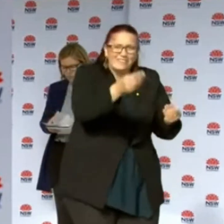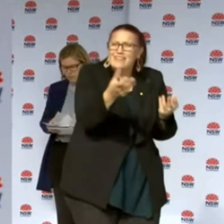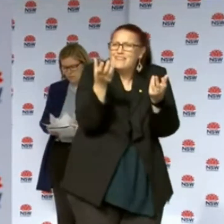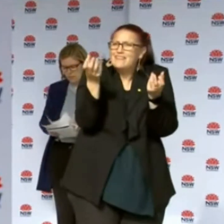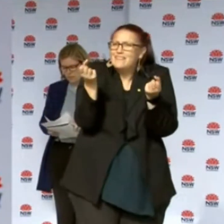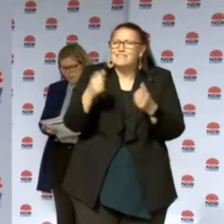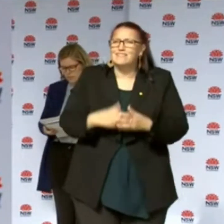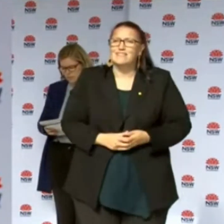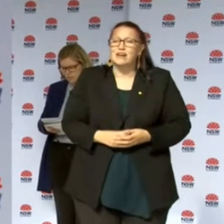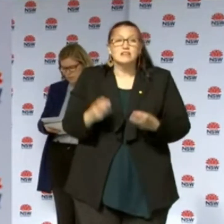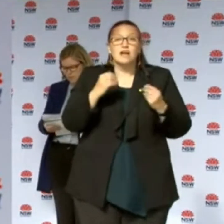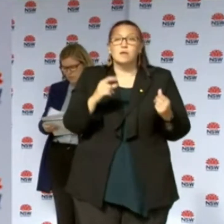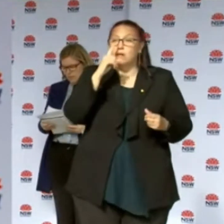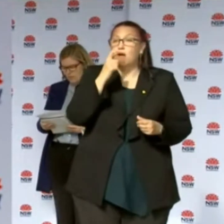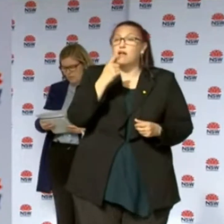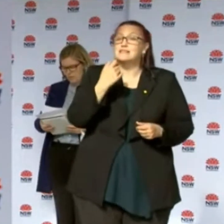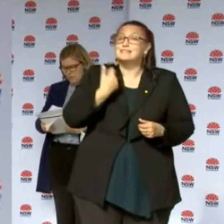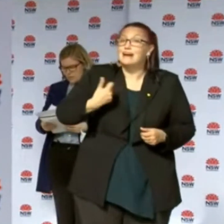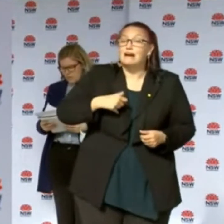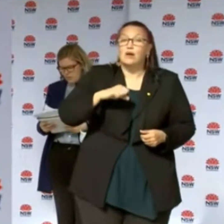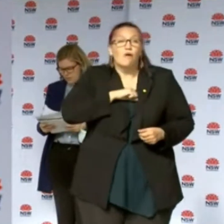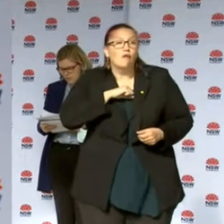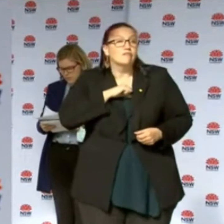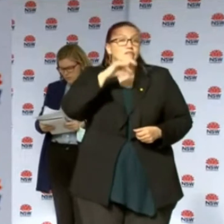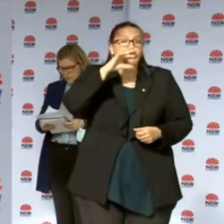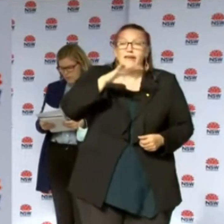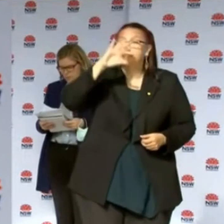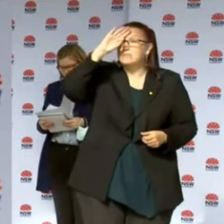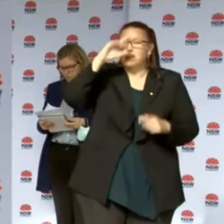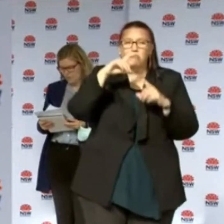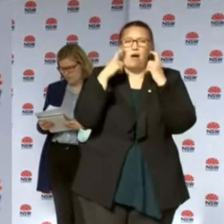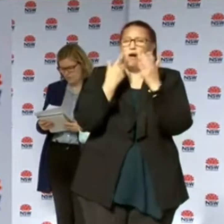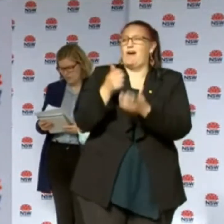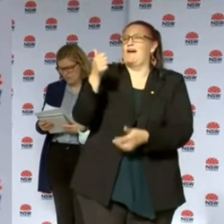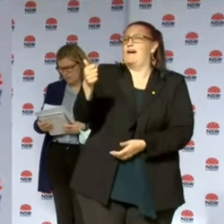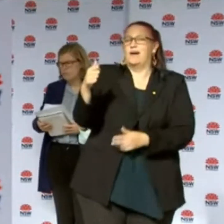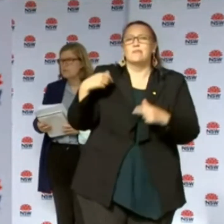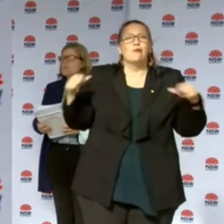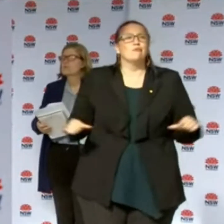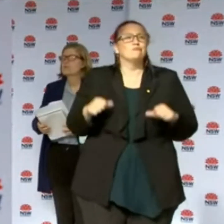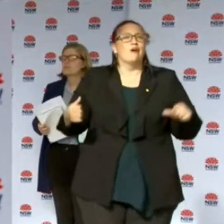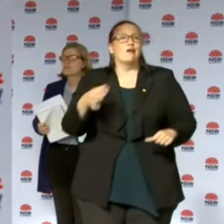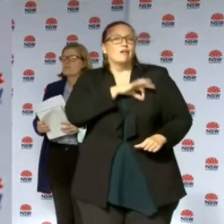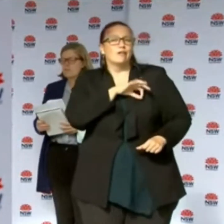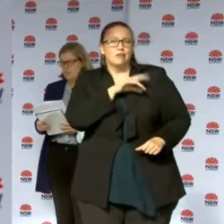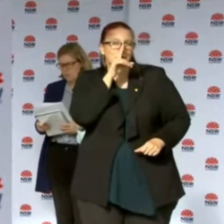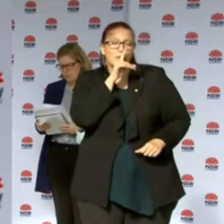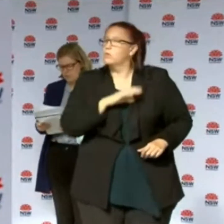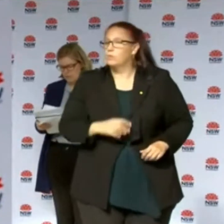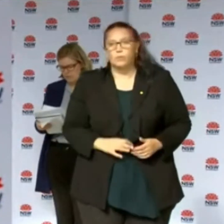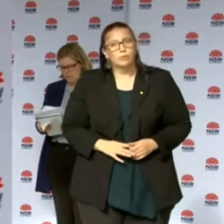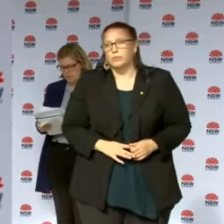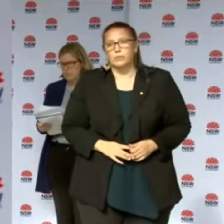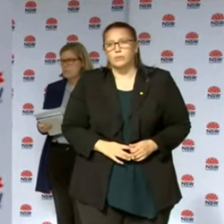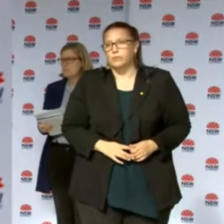symptoms, they're not getting tested and putting a mask on and think they're okay. It's not okay. The mask is simply the fourth line of defence. It